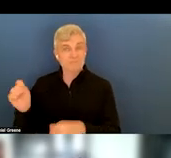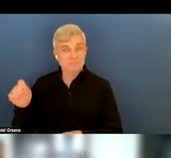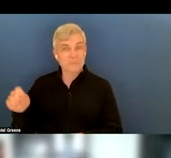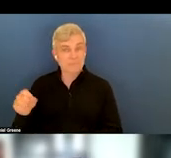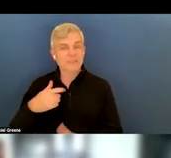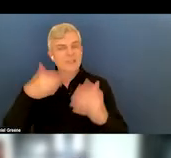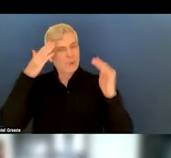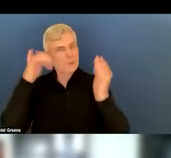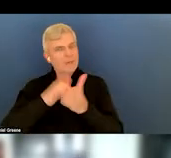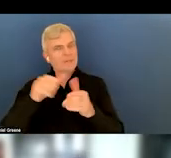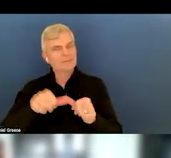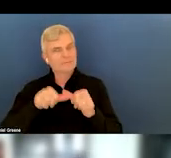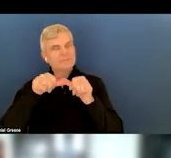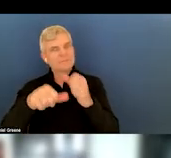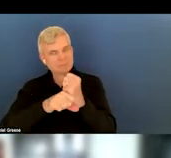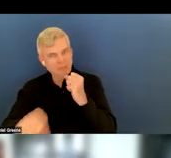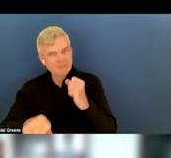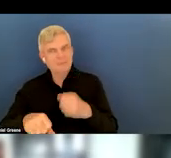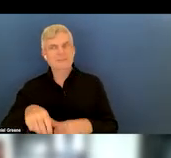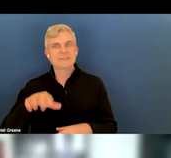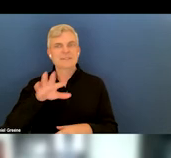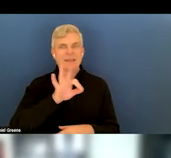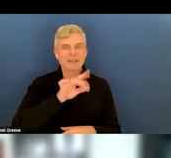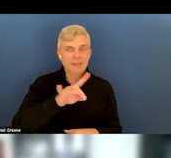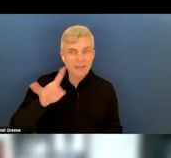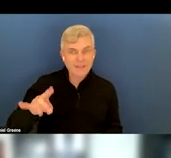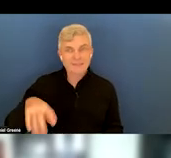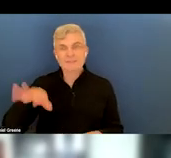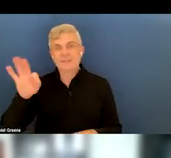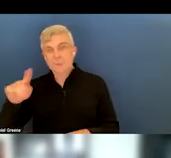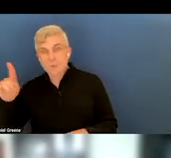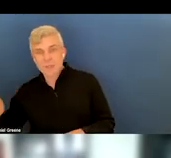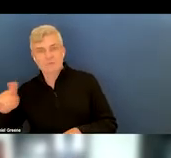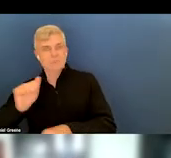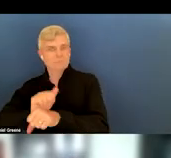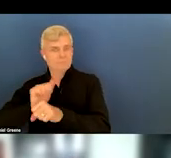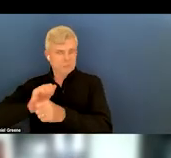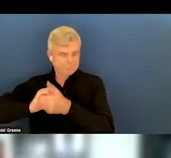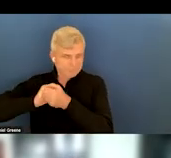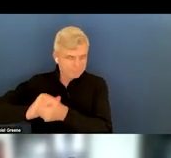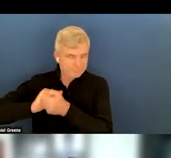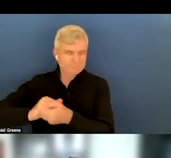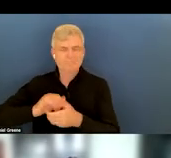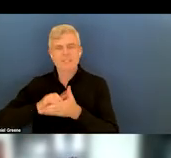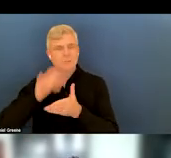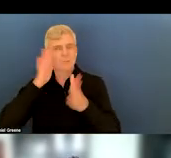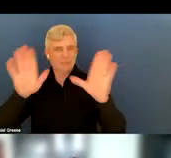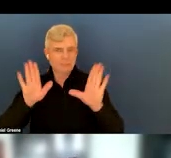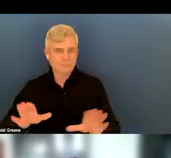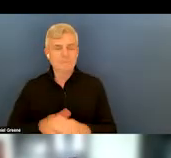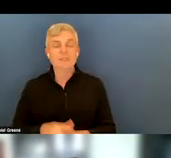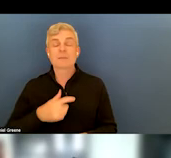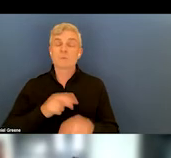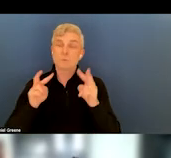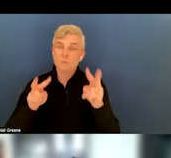988 and 911, work really well together. That would be really awesome. I'm looking forward to all the changes that are coming in a good